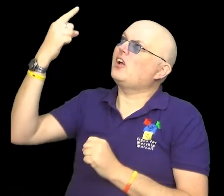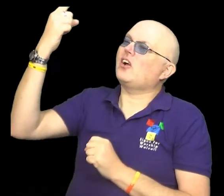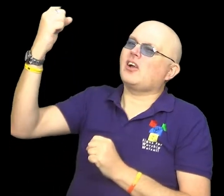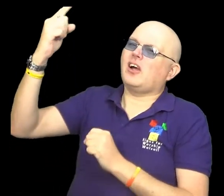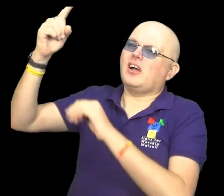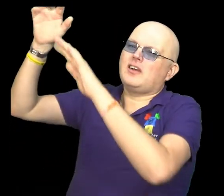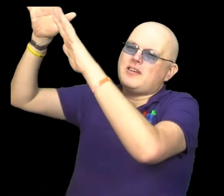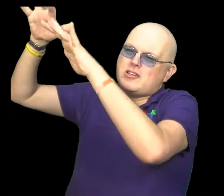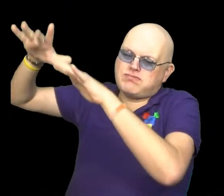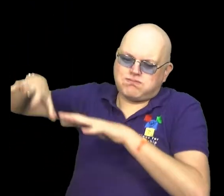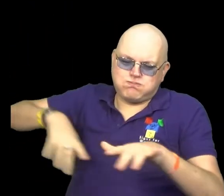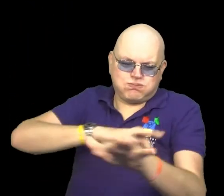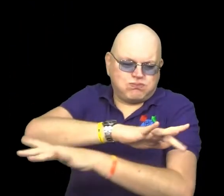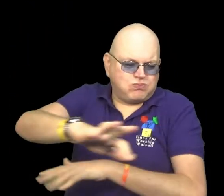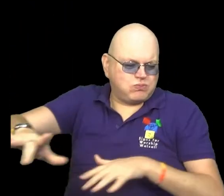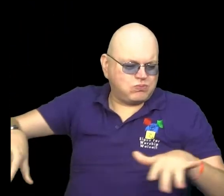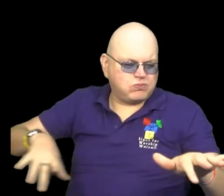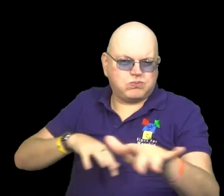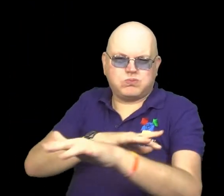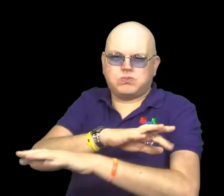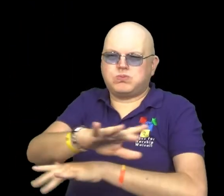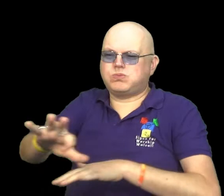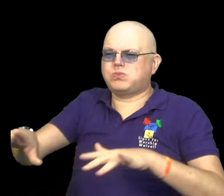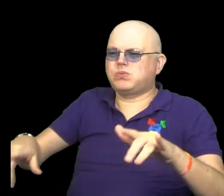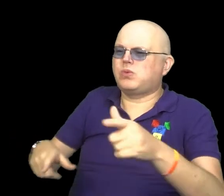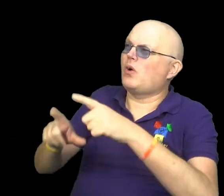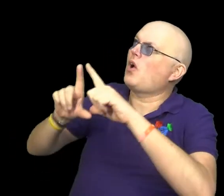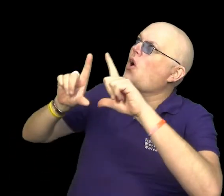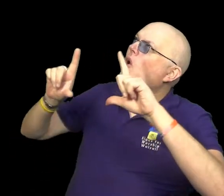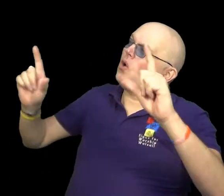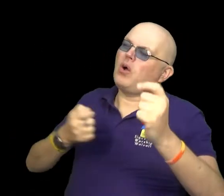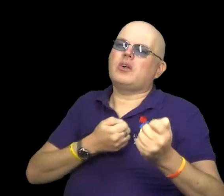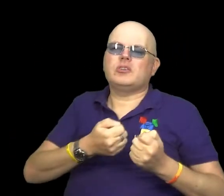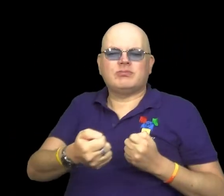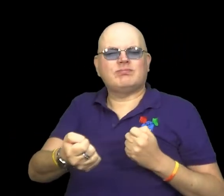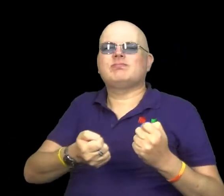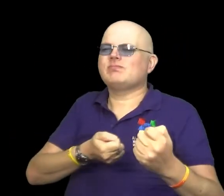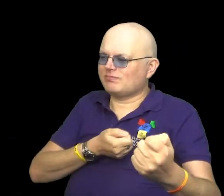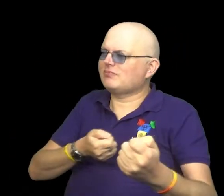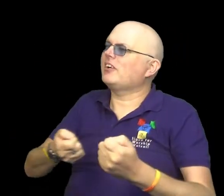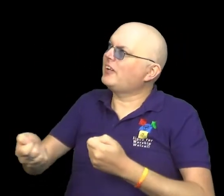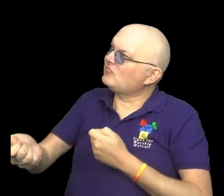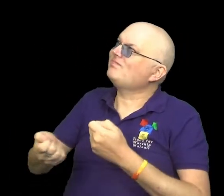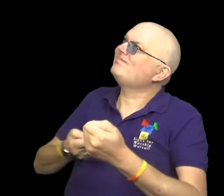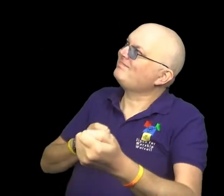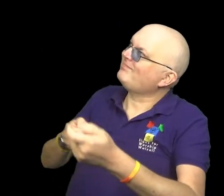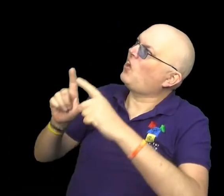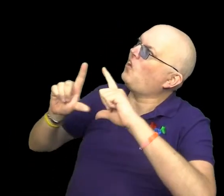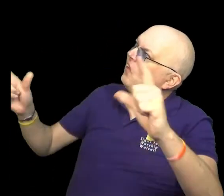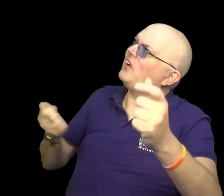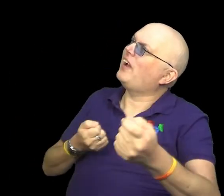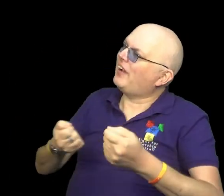Spirit of God, let your glory in this place. Lord, have your